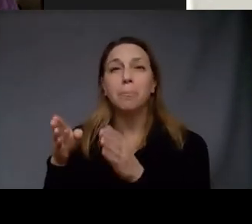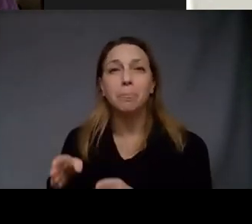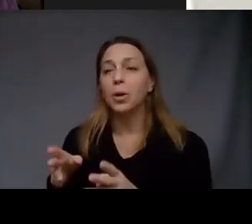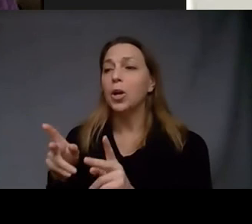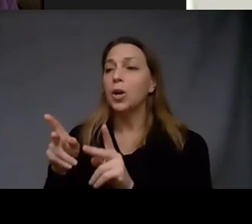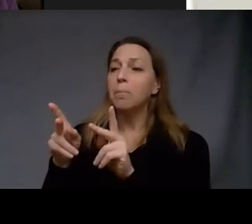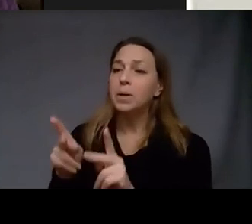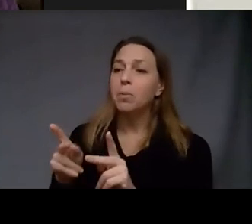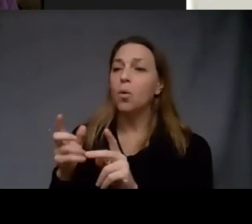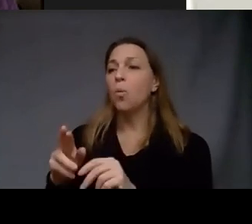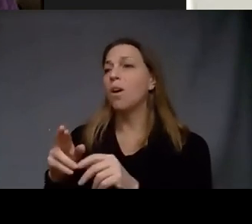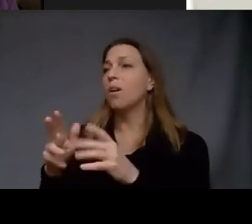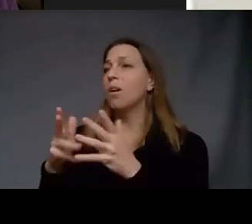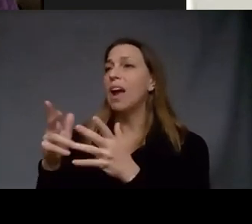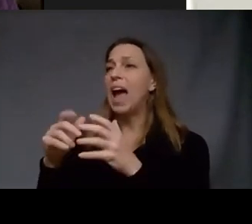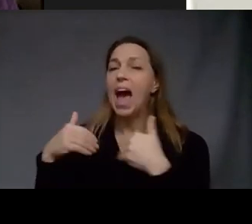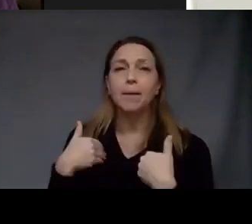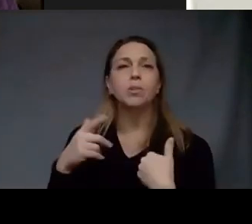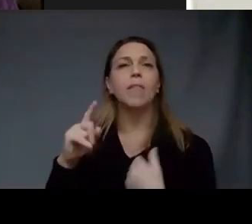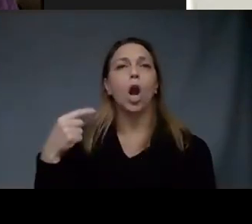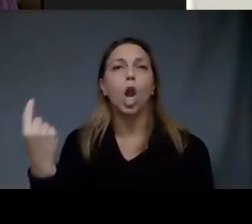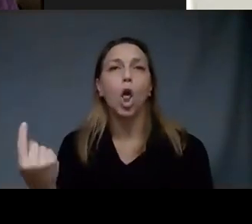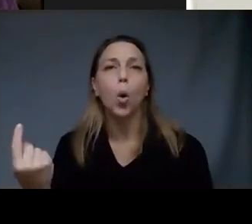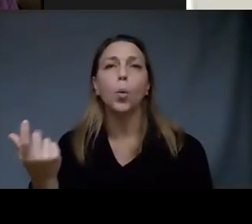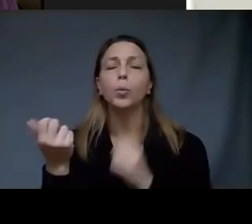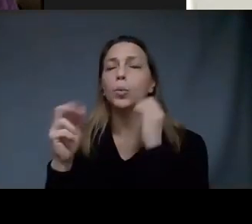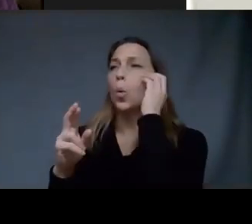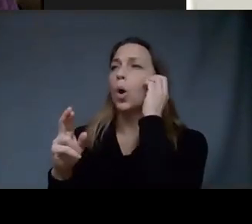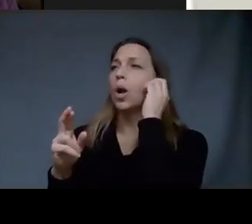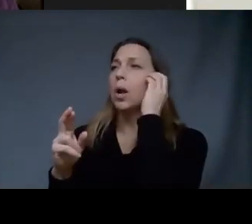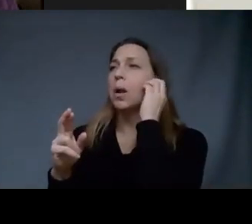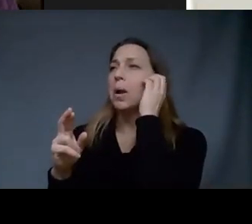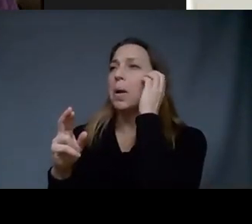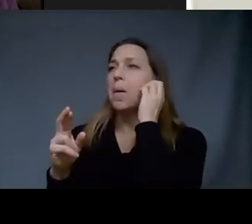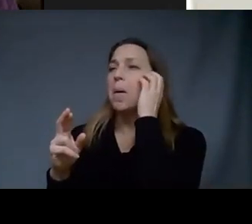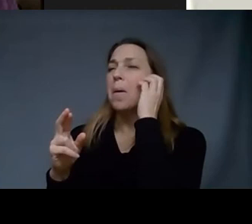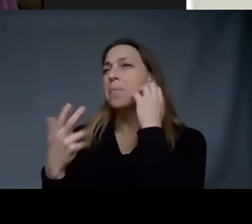they're kind of an interior painting paintings and